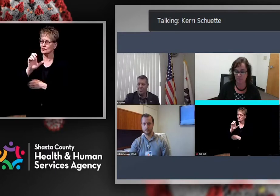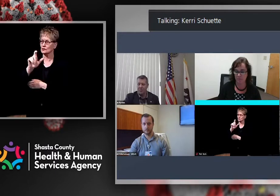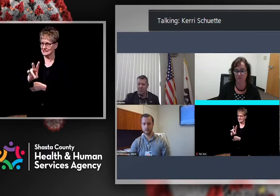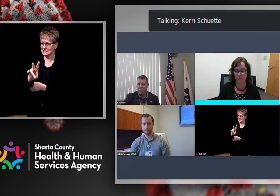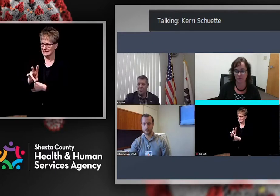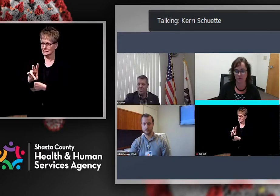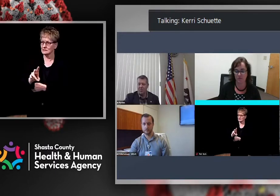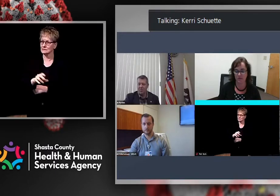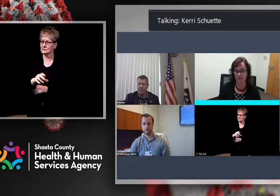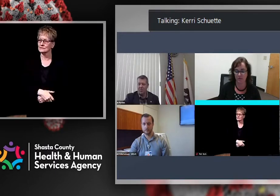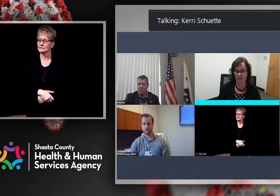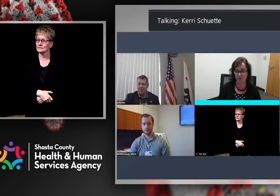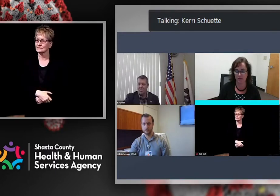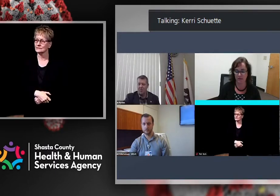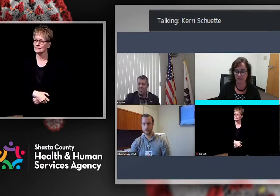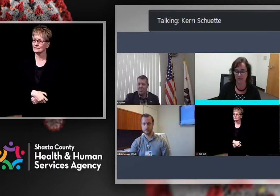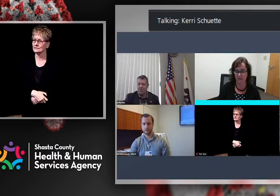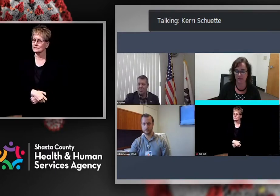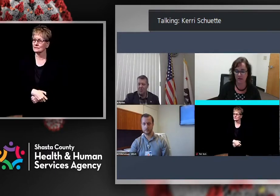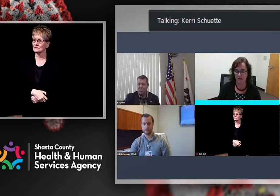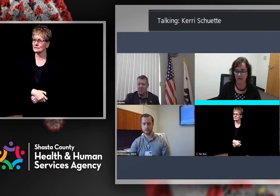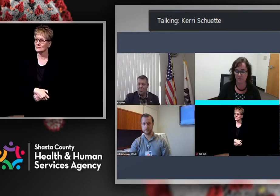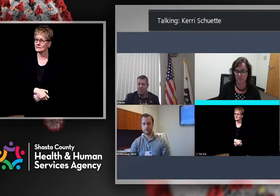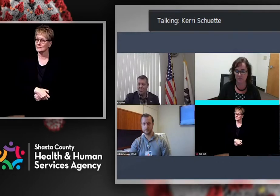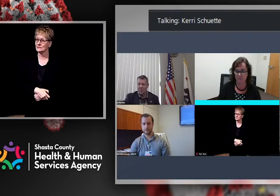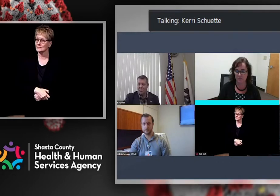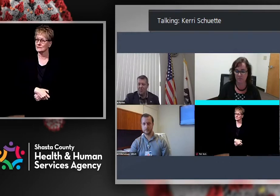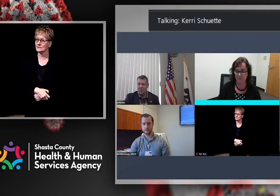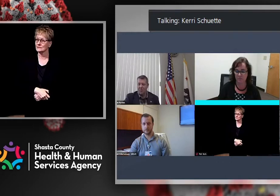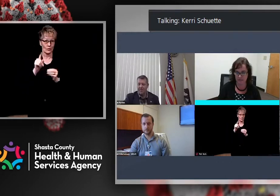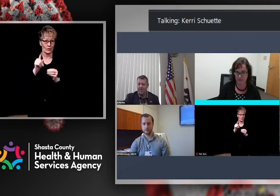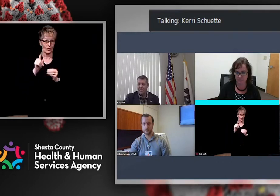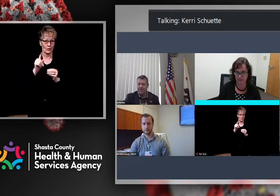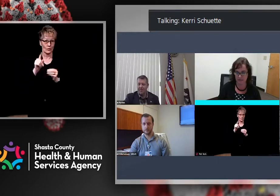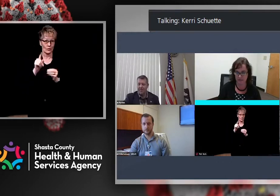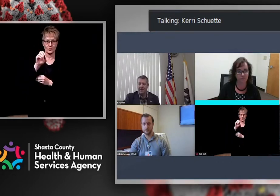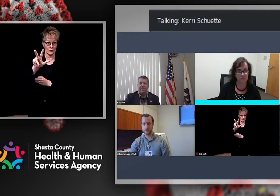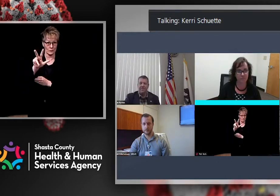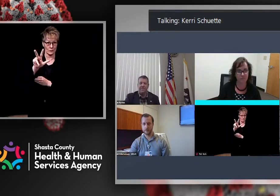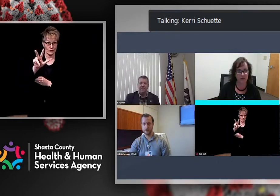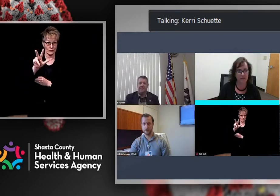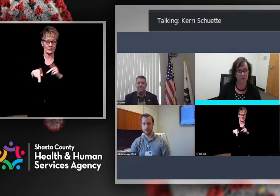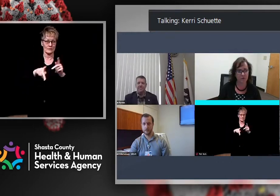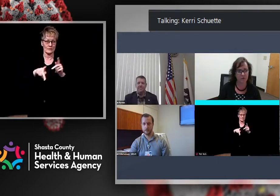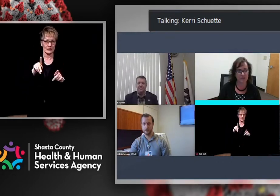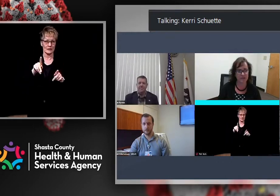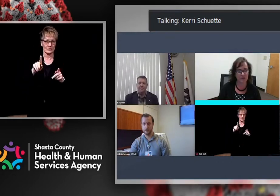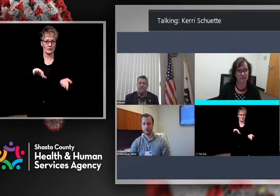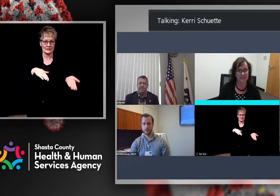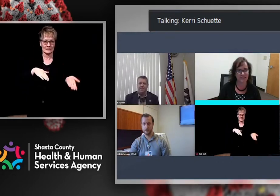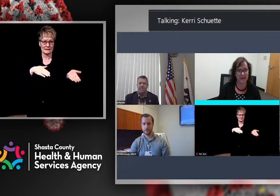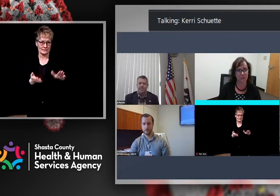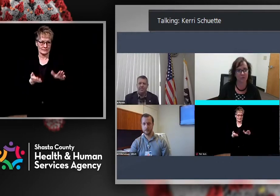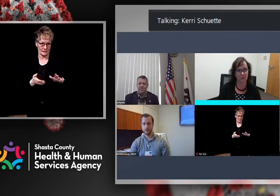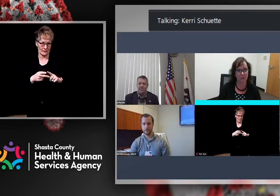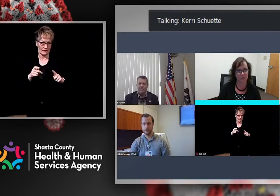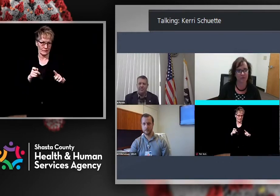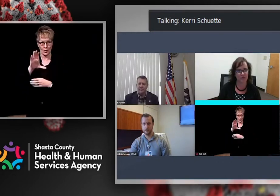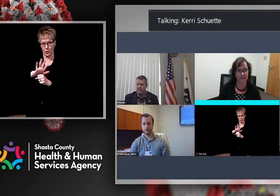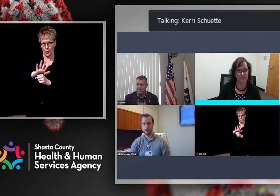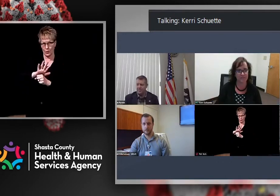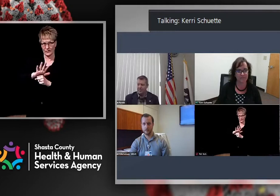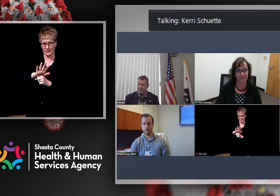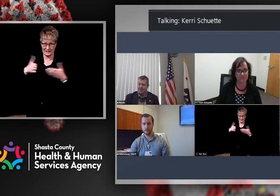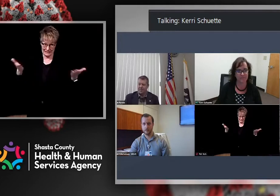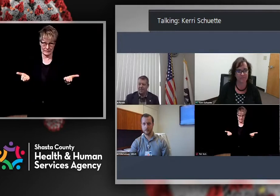who have been confirmed to have died from COVID-19 Shasta County residents. I think we're going to start today with Robin